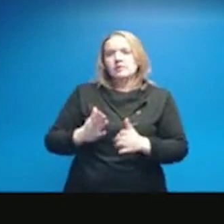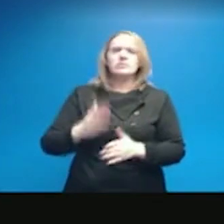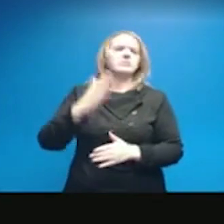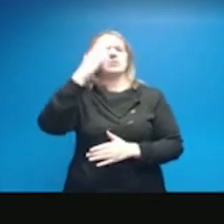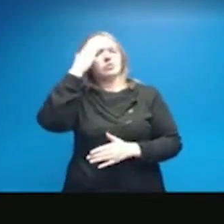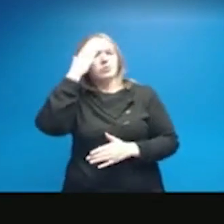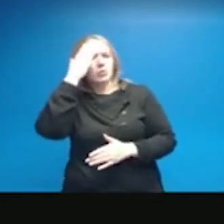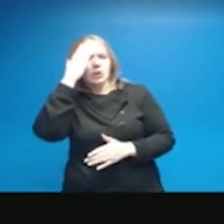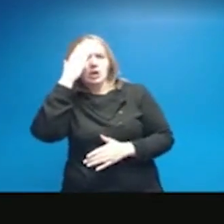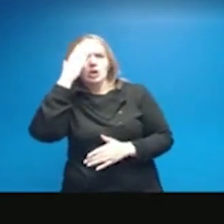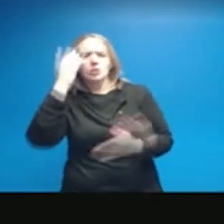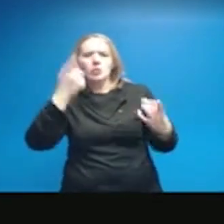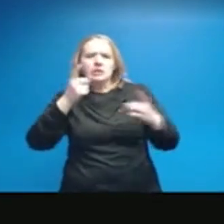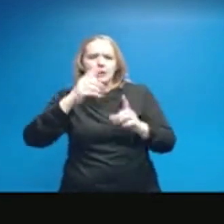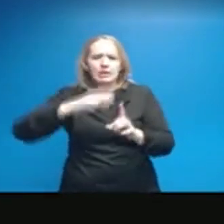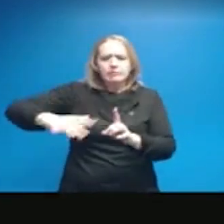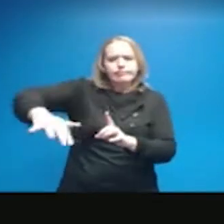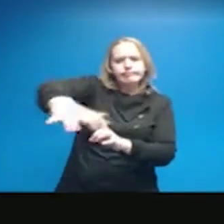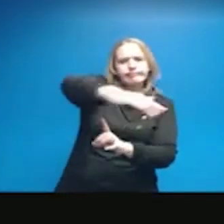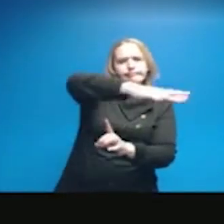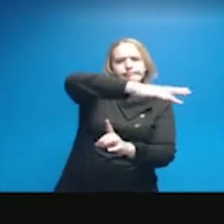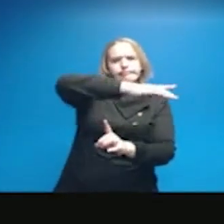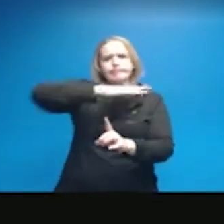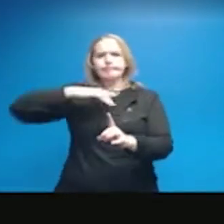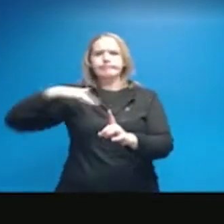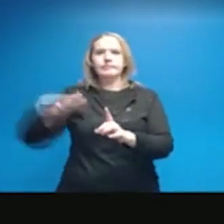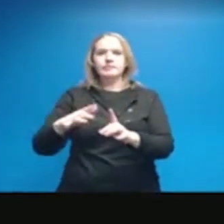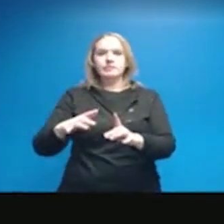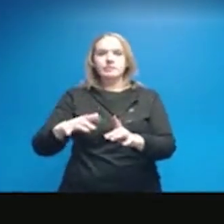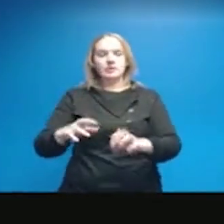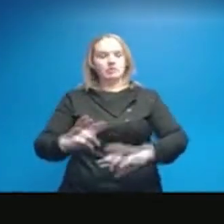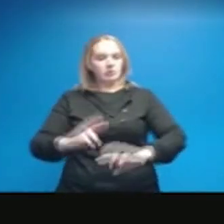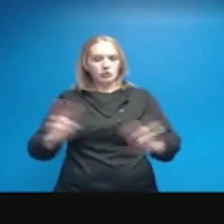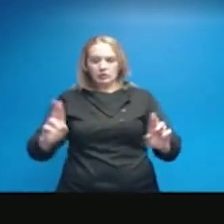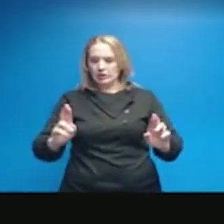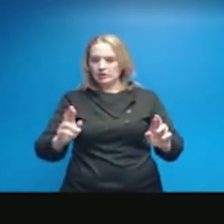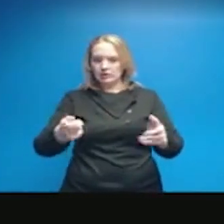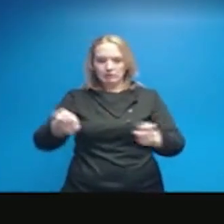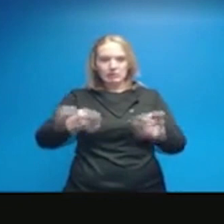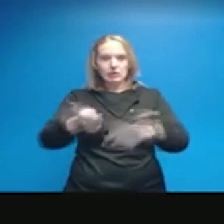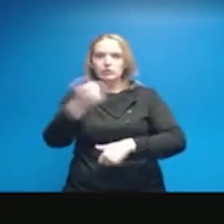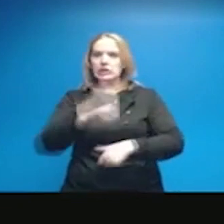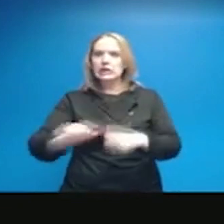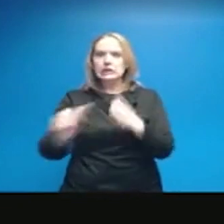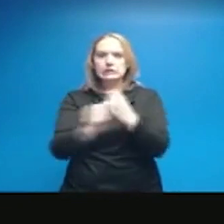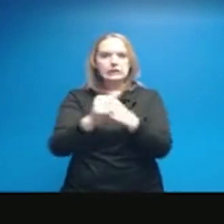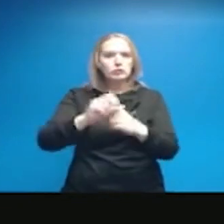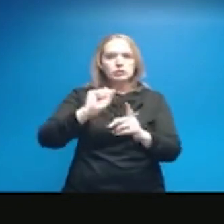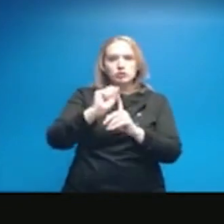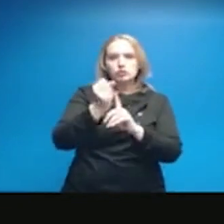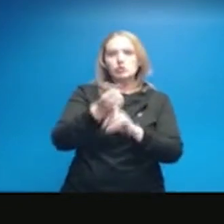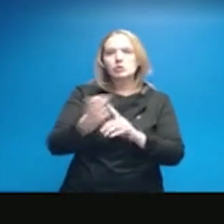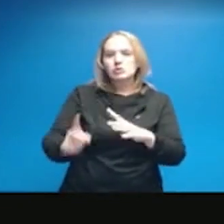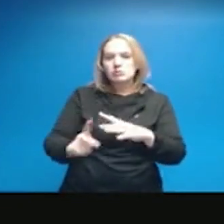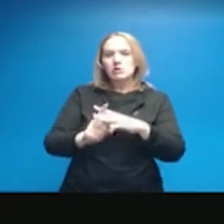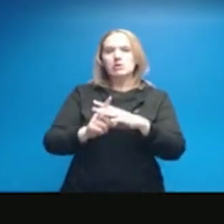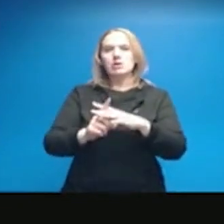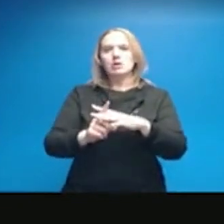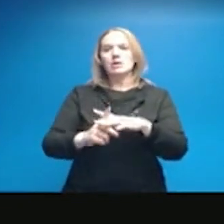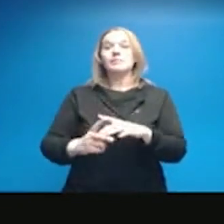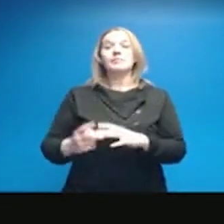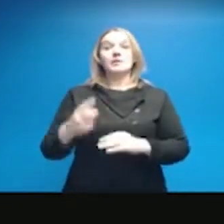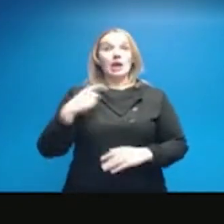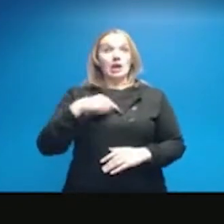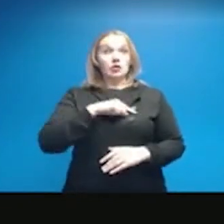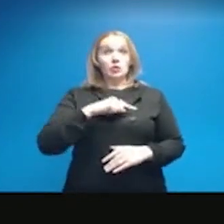of their surroundings, be prepared to handle any potentially dangerous situations. And again, as we are out